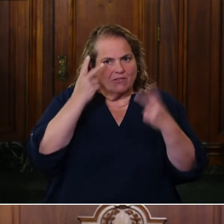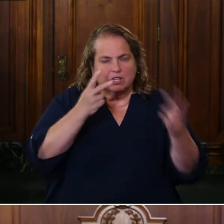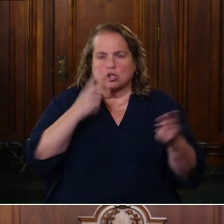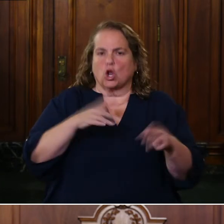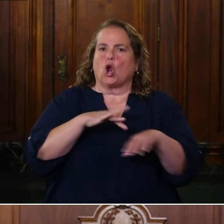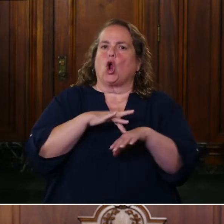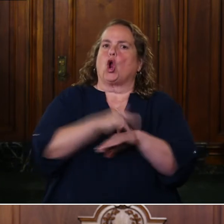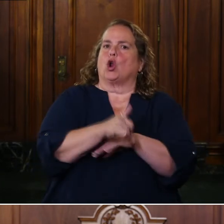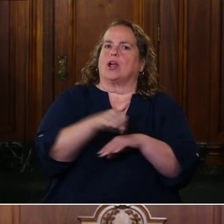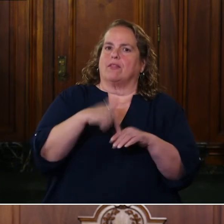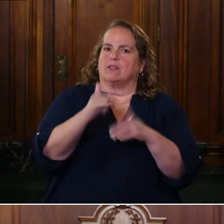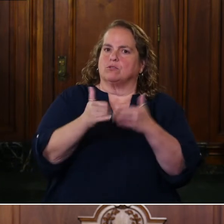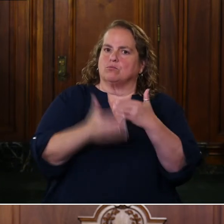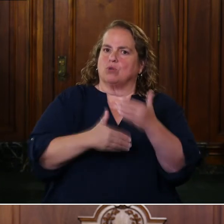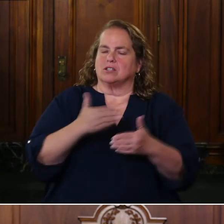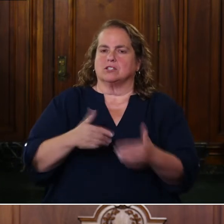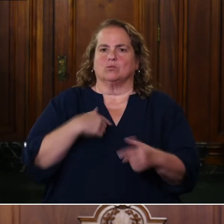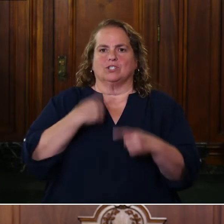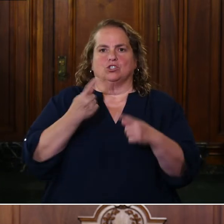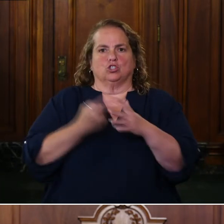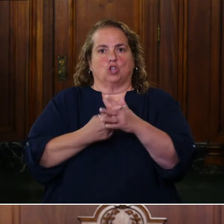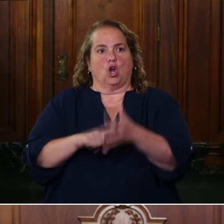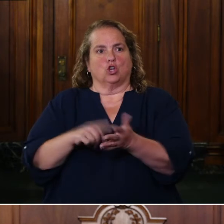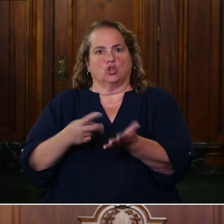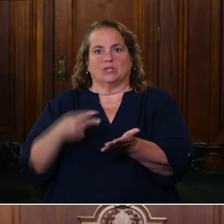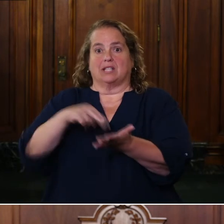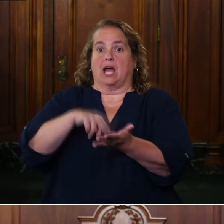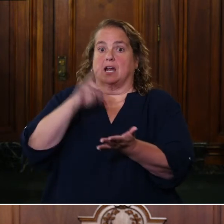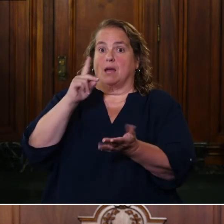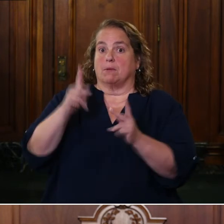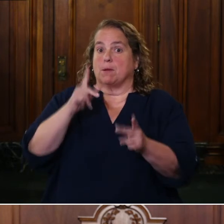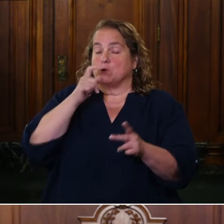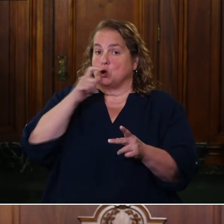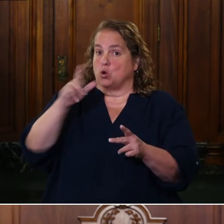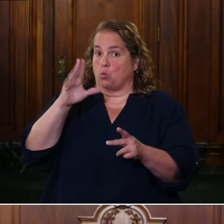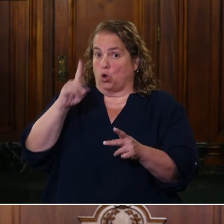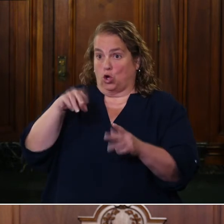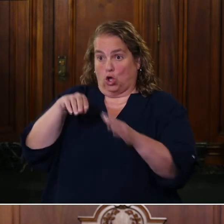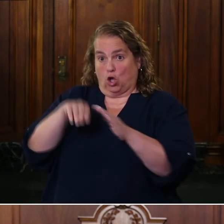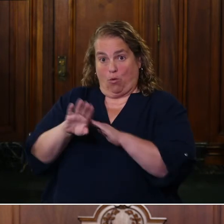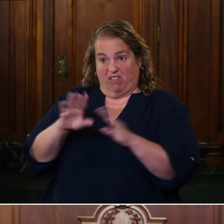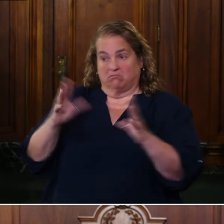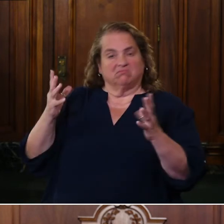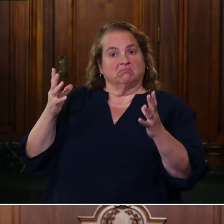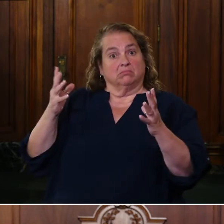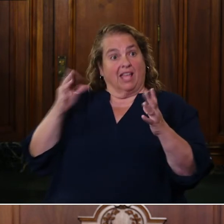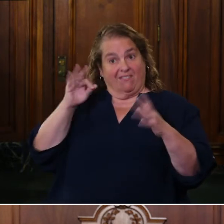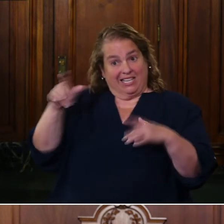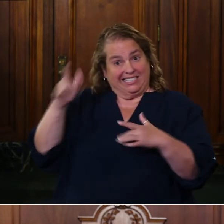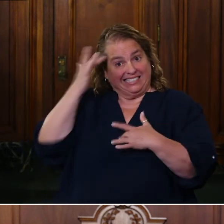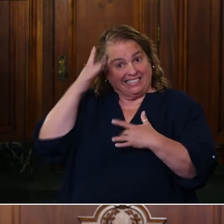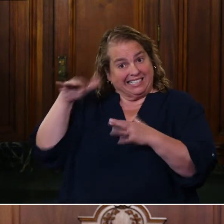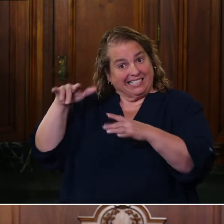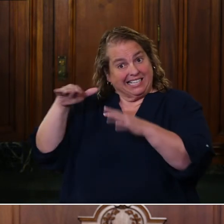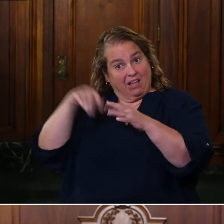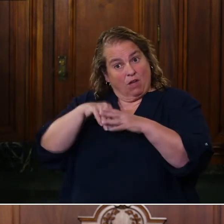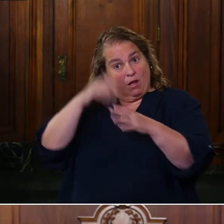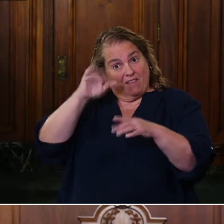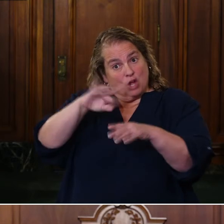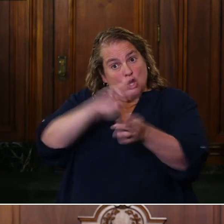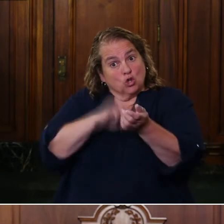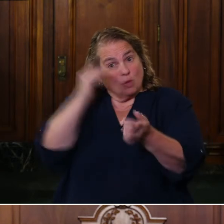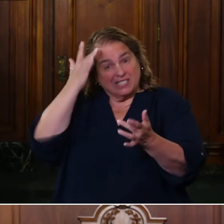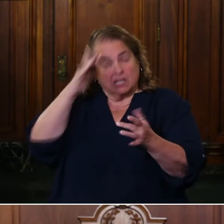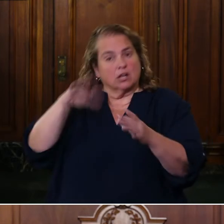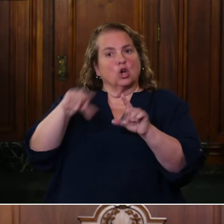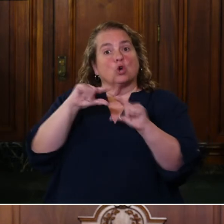We started to stand up folks who would go in and our strike teams and we had a long term care group that came together and advised